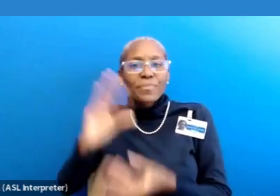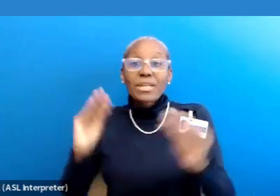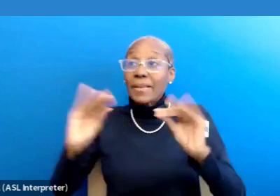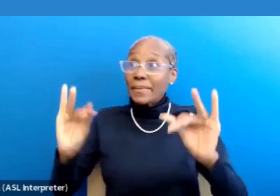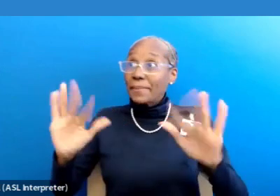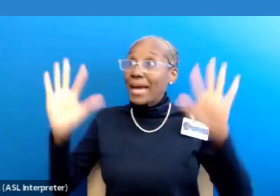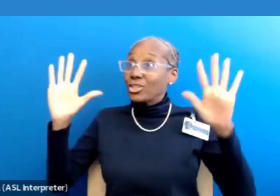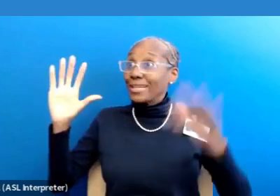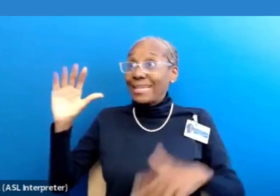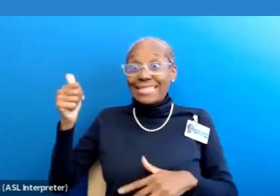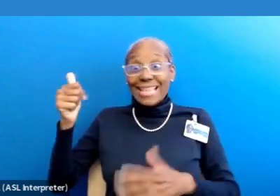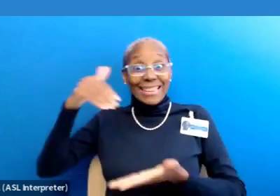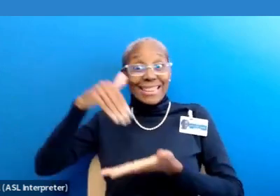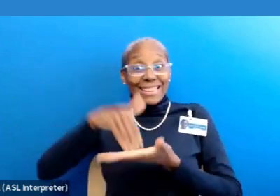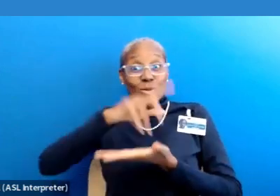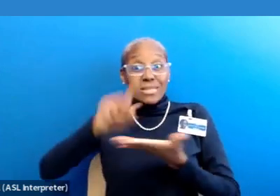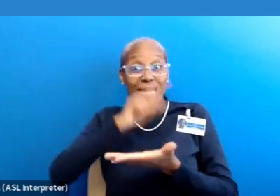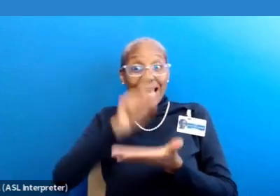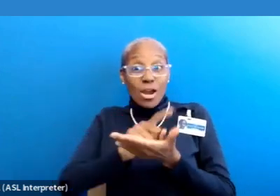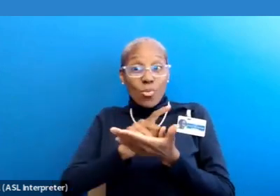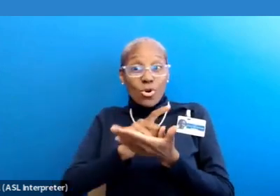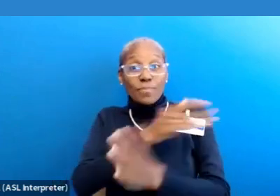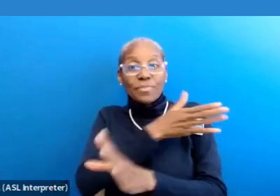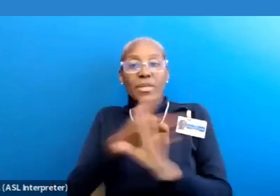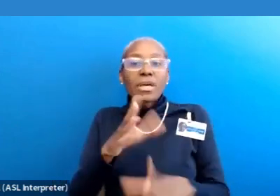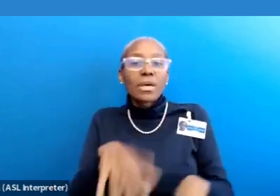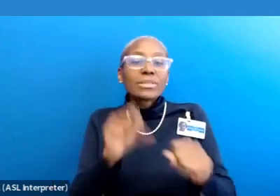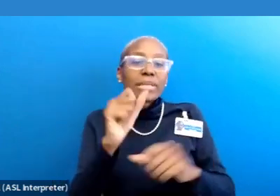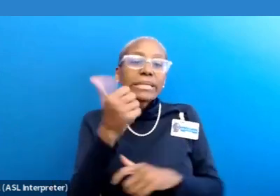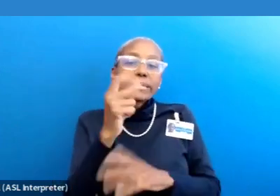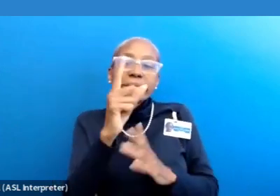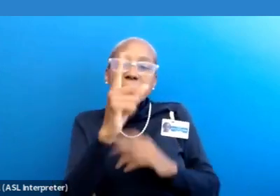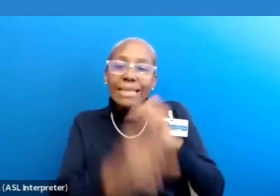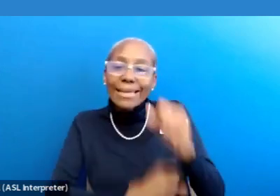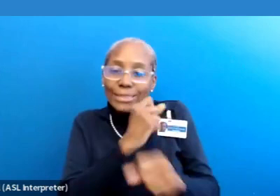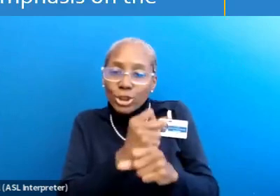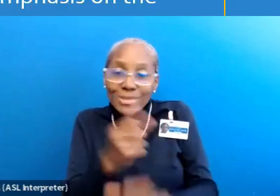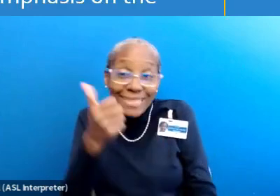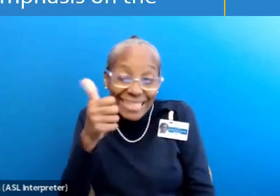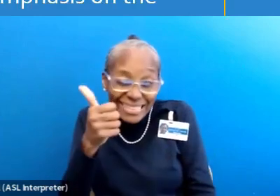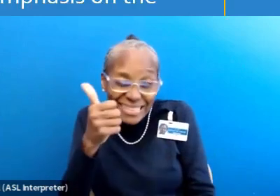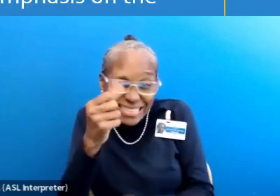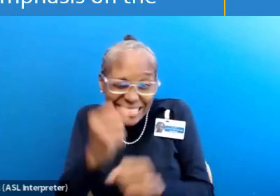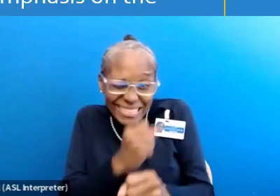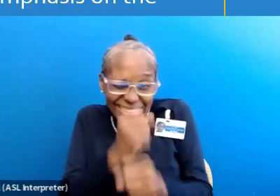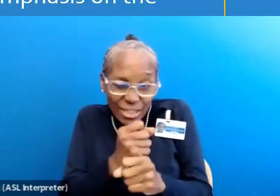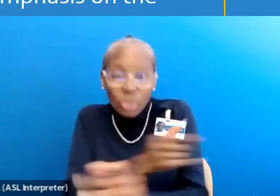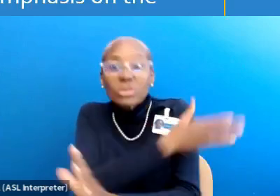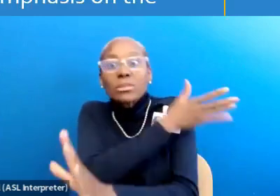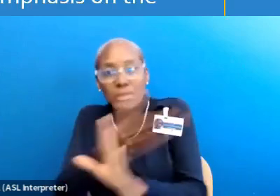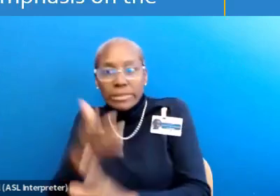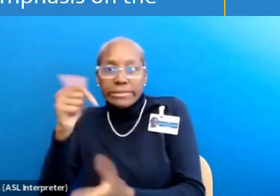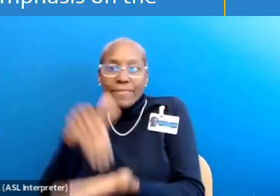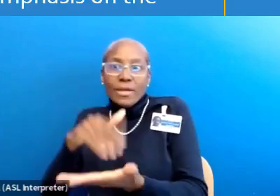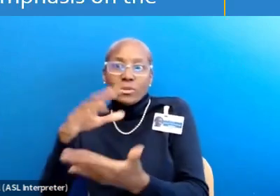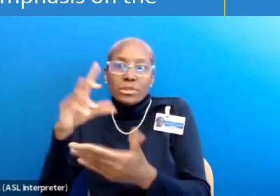10,000 hour mark is attained? About 10 years. 10 years. Now, you may have